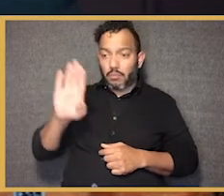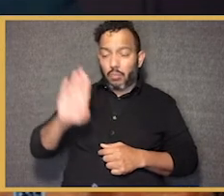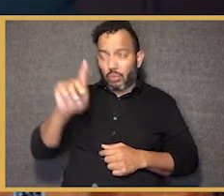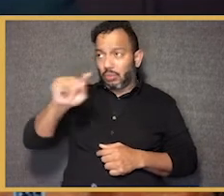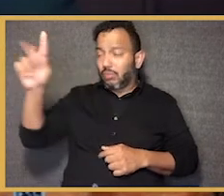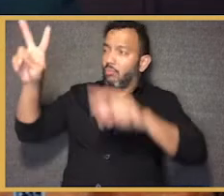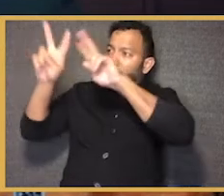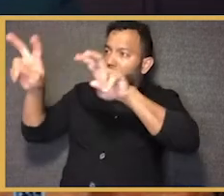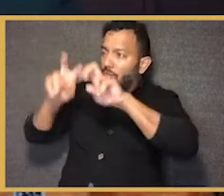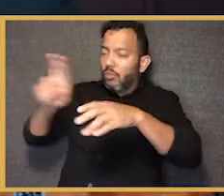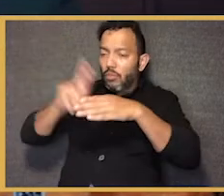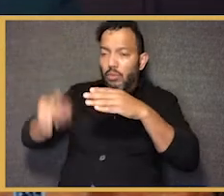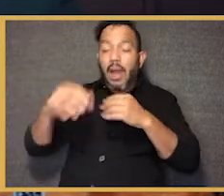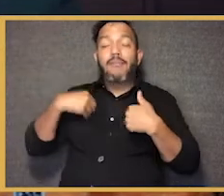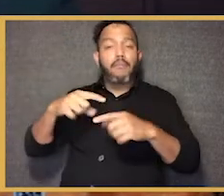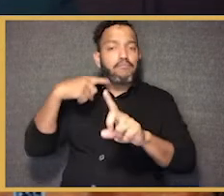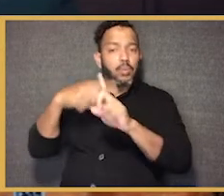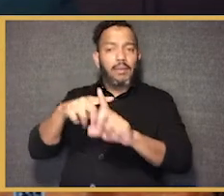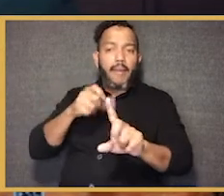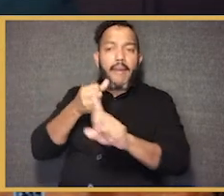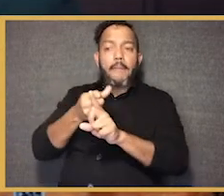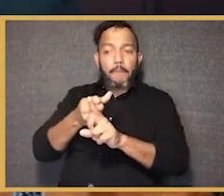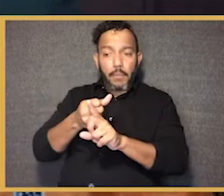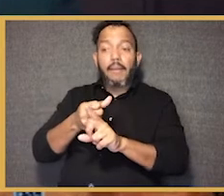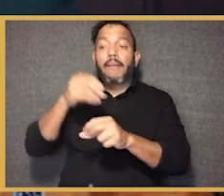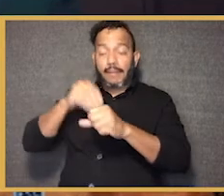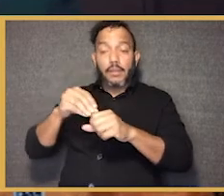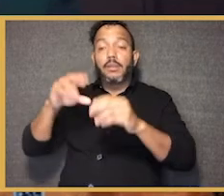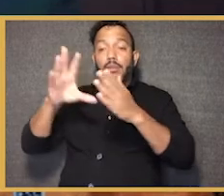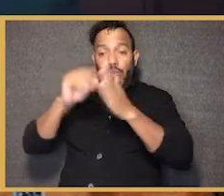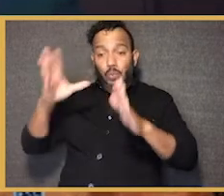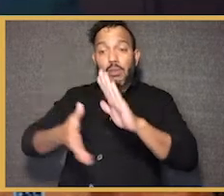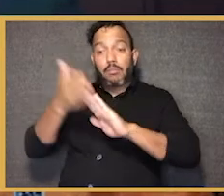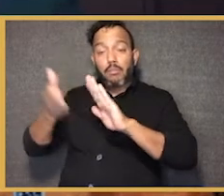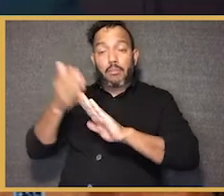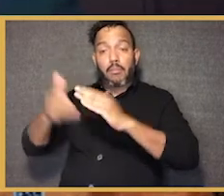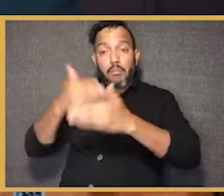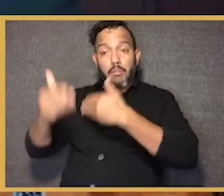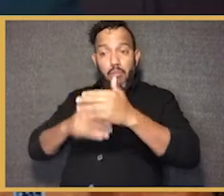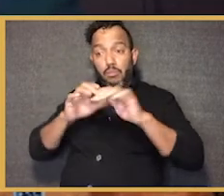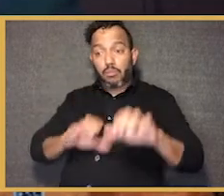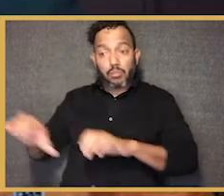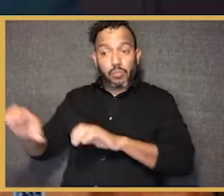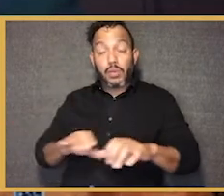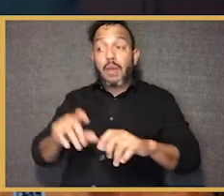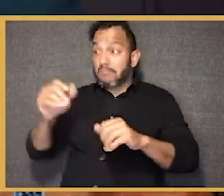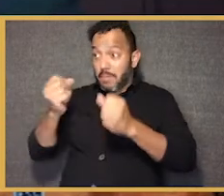been shown in many studies to be having a very positive impact on academic performance and